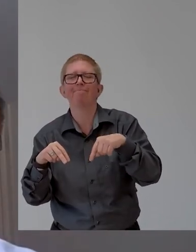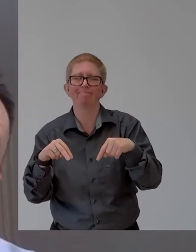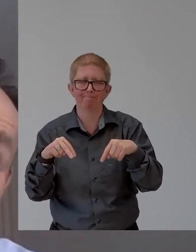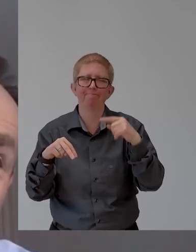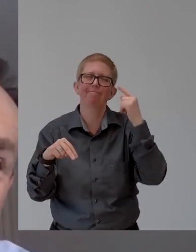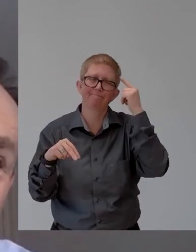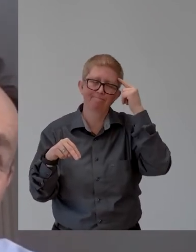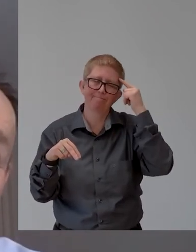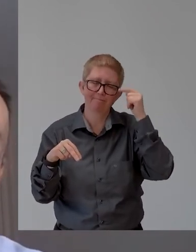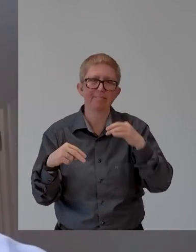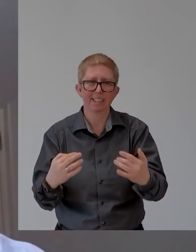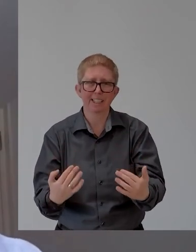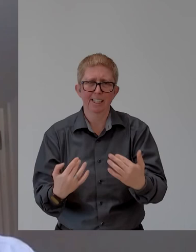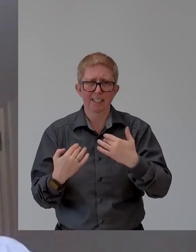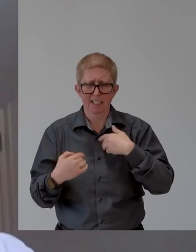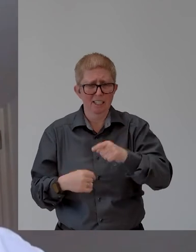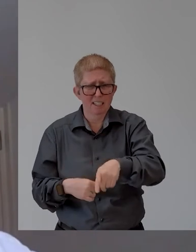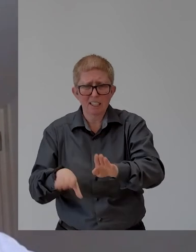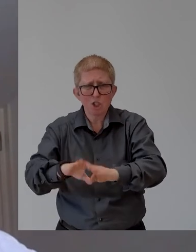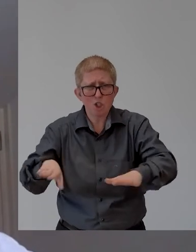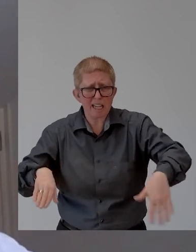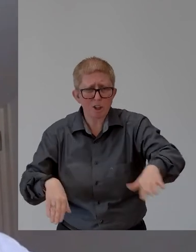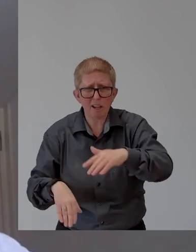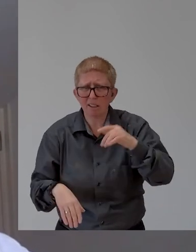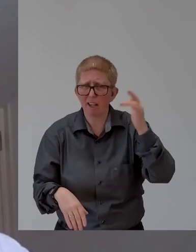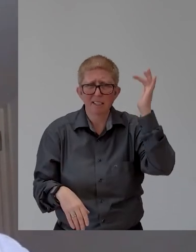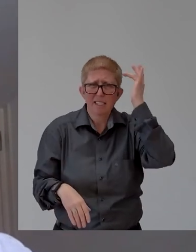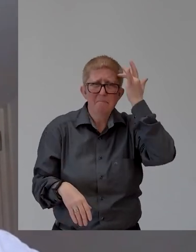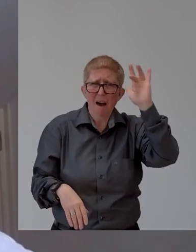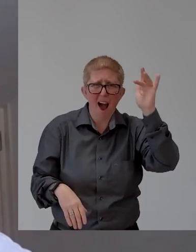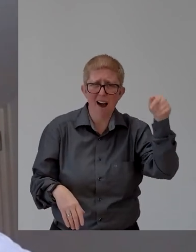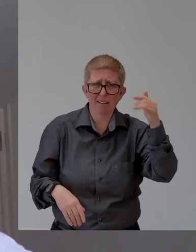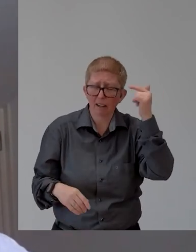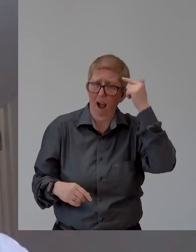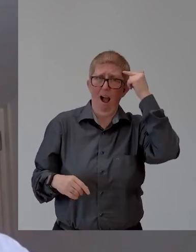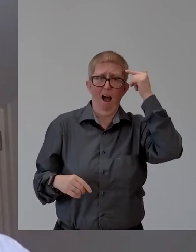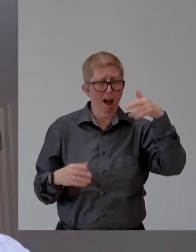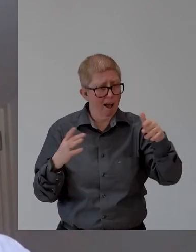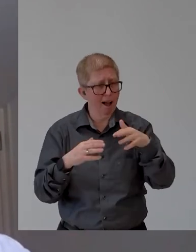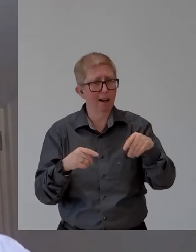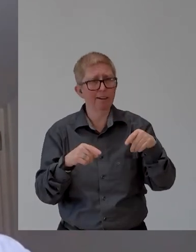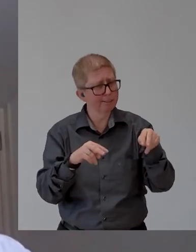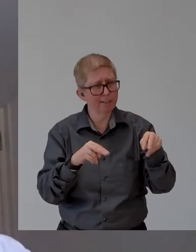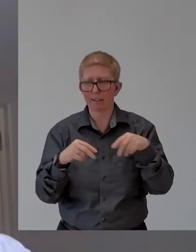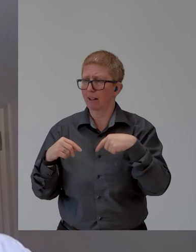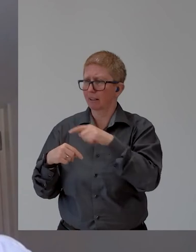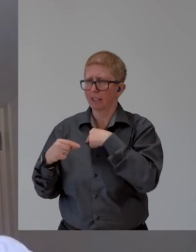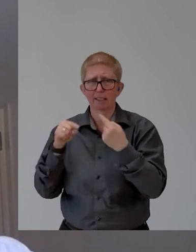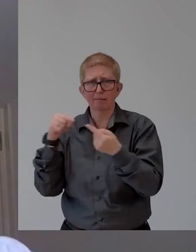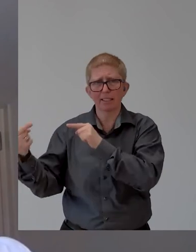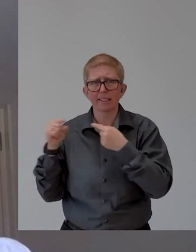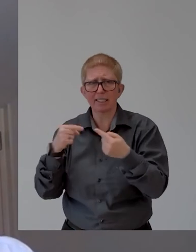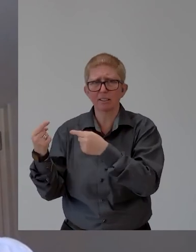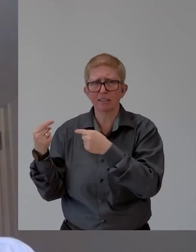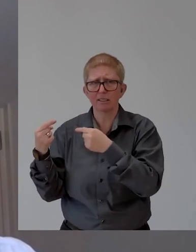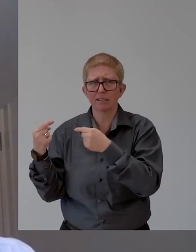uh, so smart. And, uh, in the discussions we were having, it was like, wait a minute, you know, um, there's something